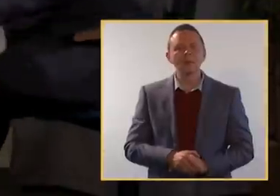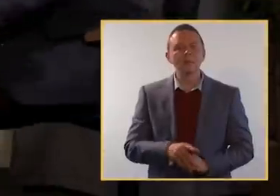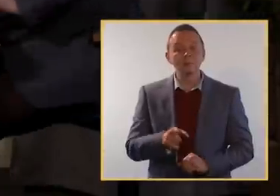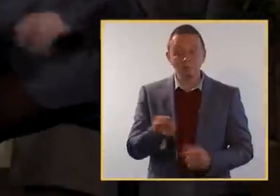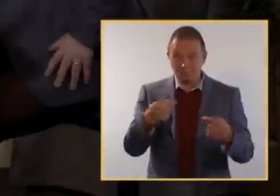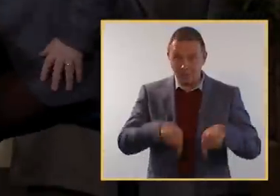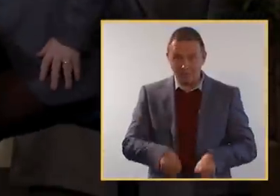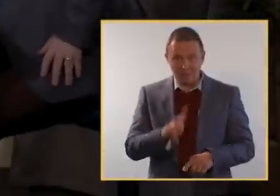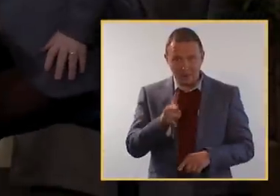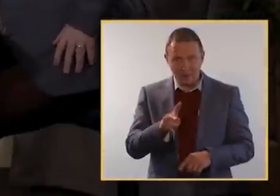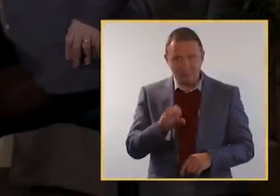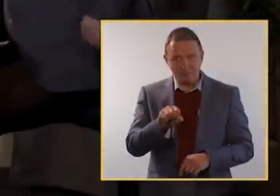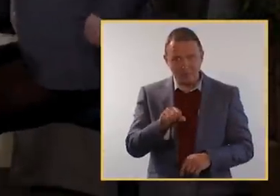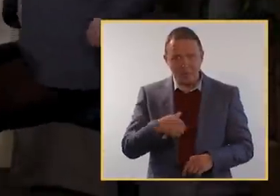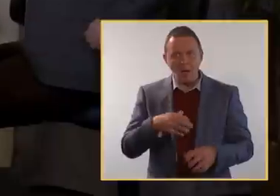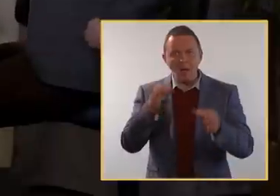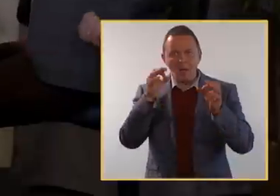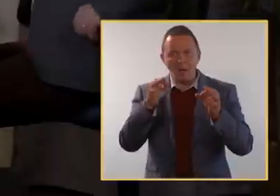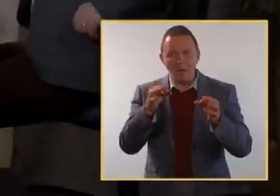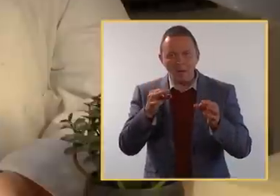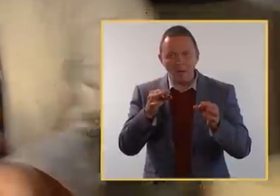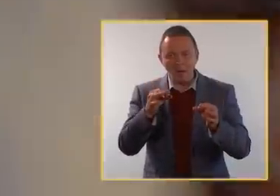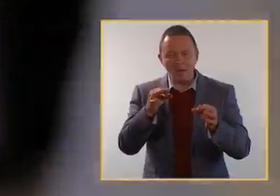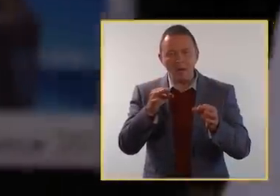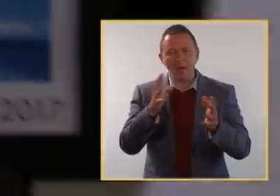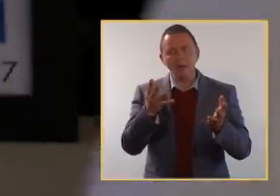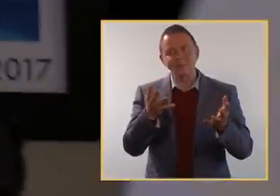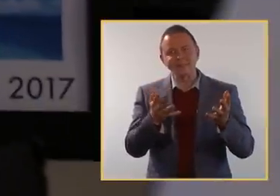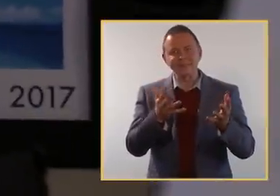Oh, you're back! Yes. I've decided to go with...